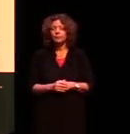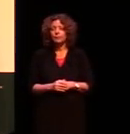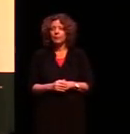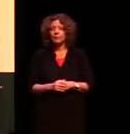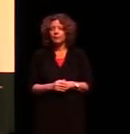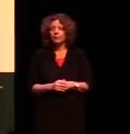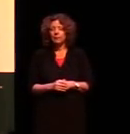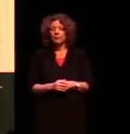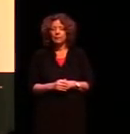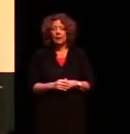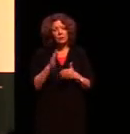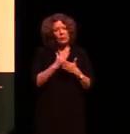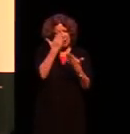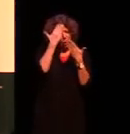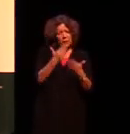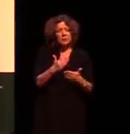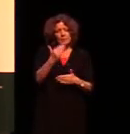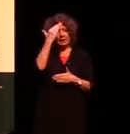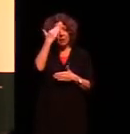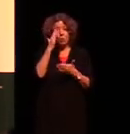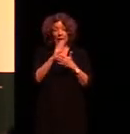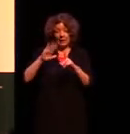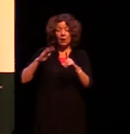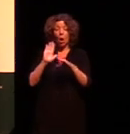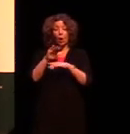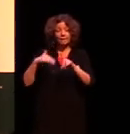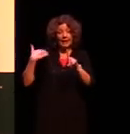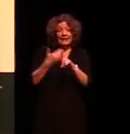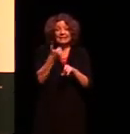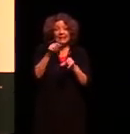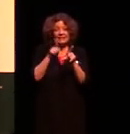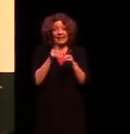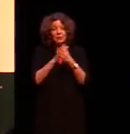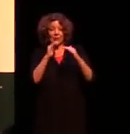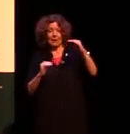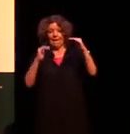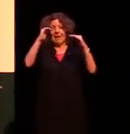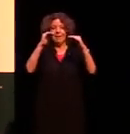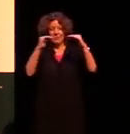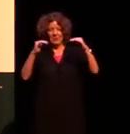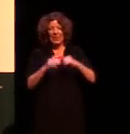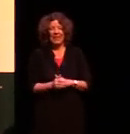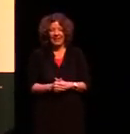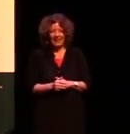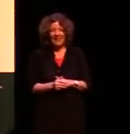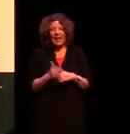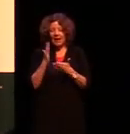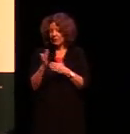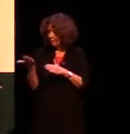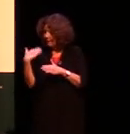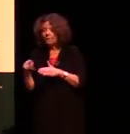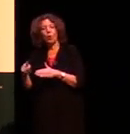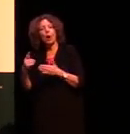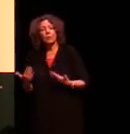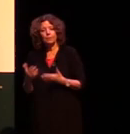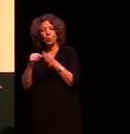And it's an honour to be an Elder because it's taken me over 60 years to get to this level. Growing up on the eastern shores of Botany Bay, a place called La